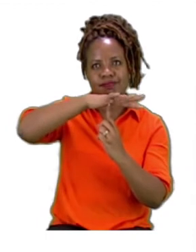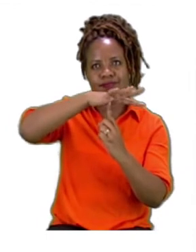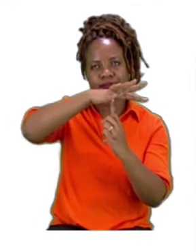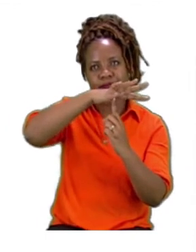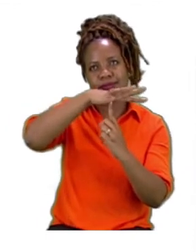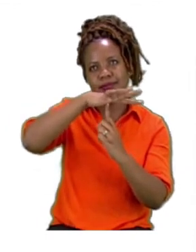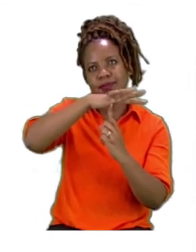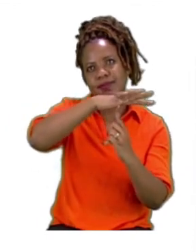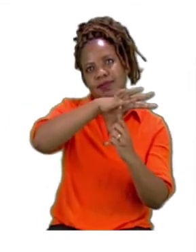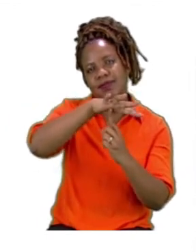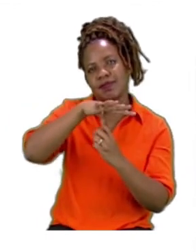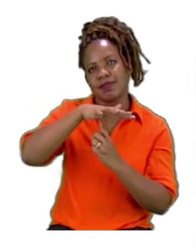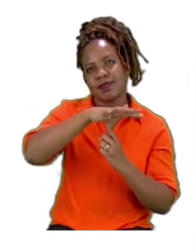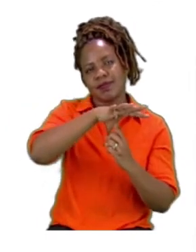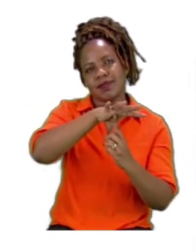helicopter,